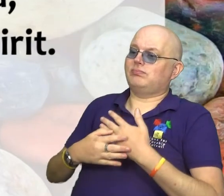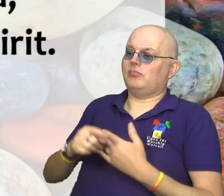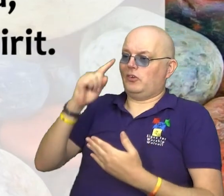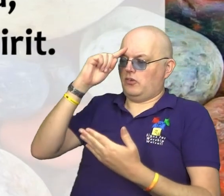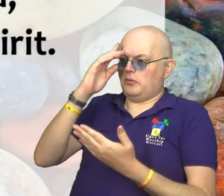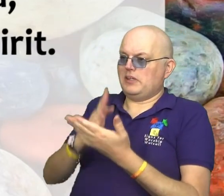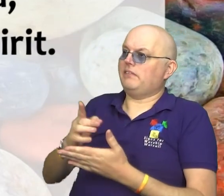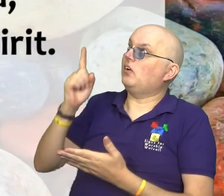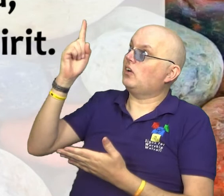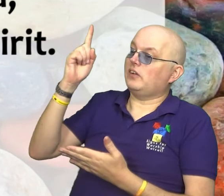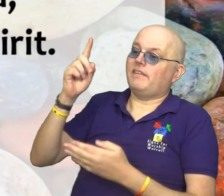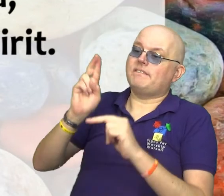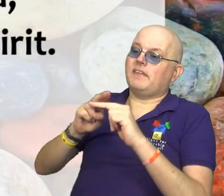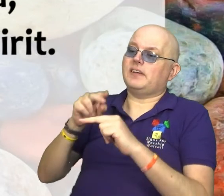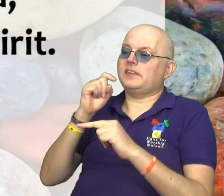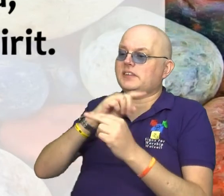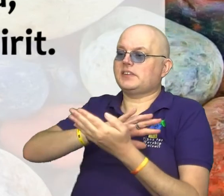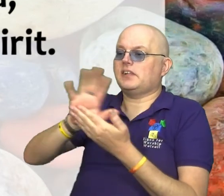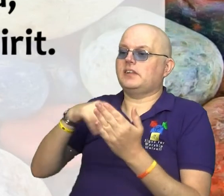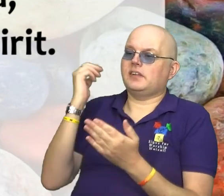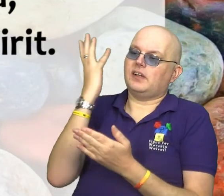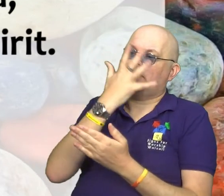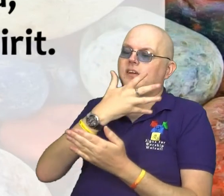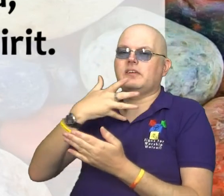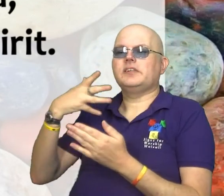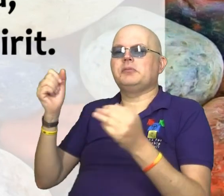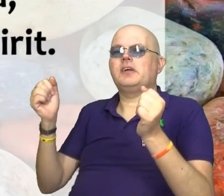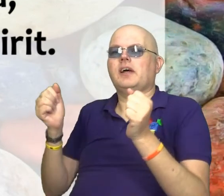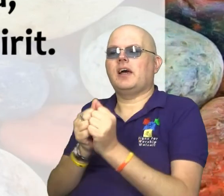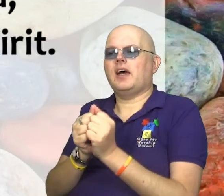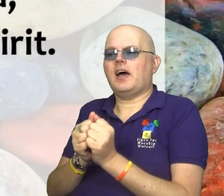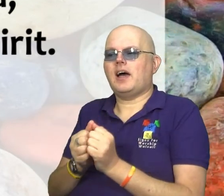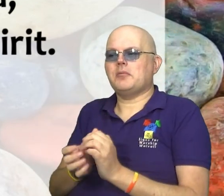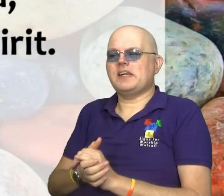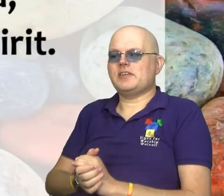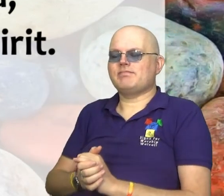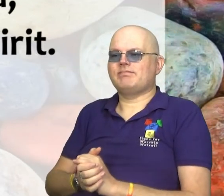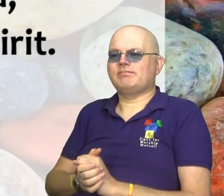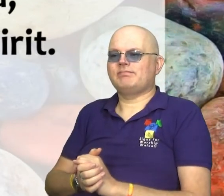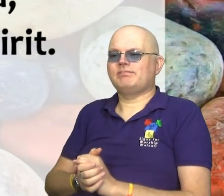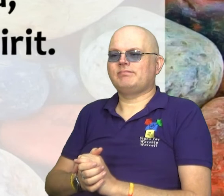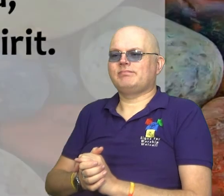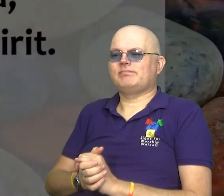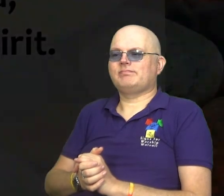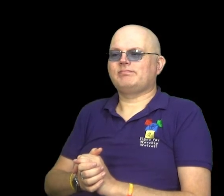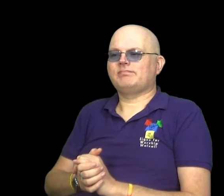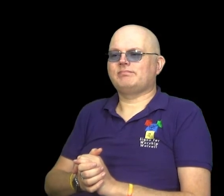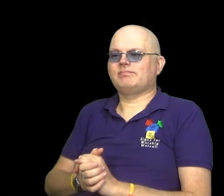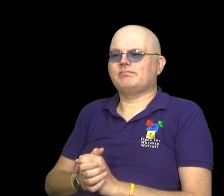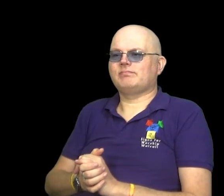power from on high. We believe in one God, Father, Son and Holy Spirit. Amen.